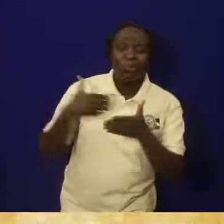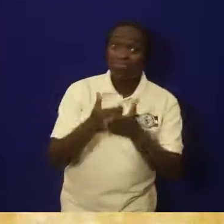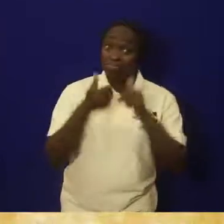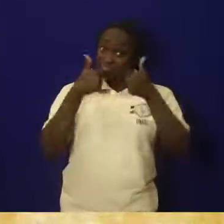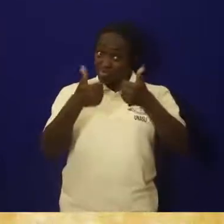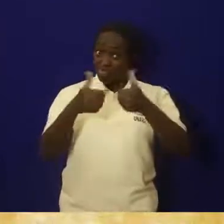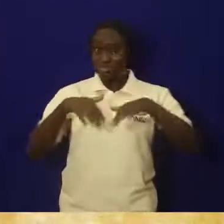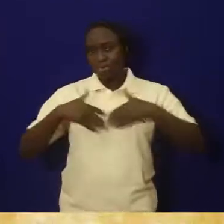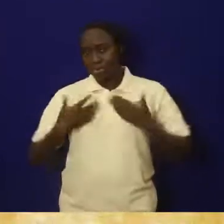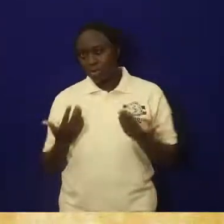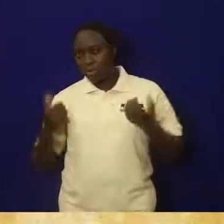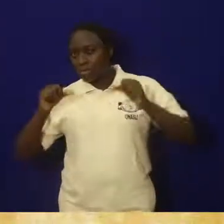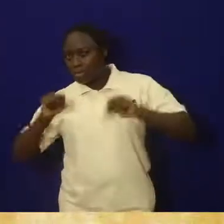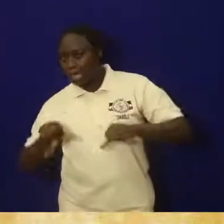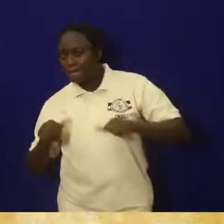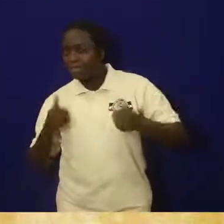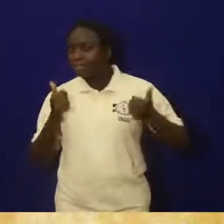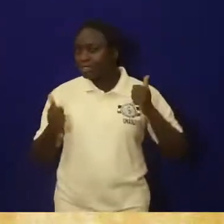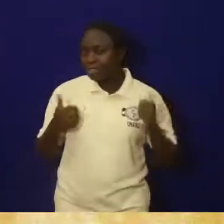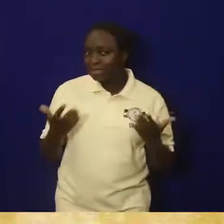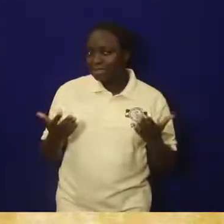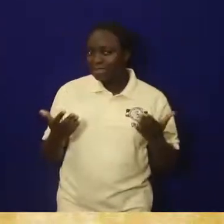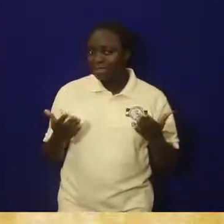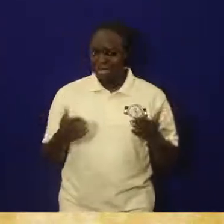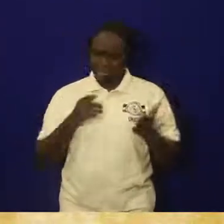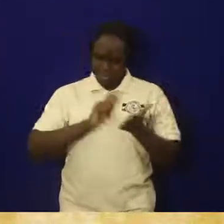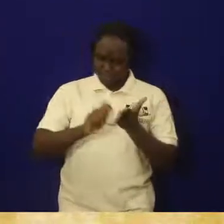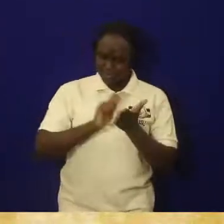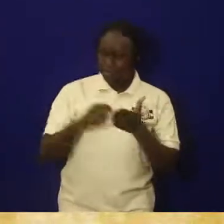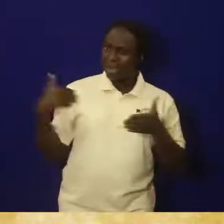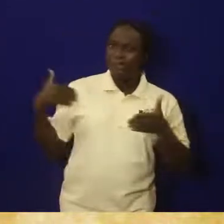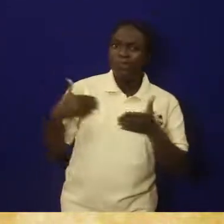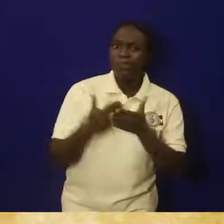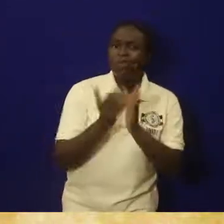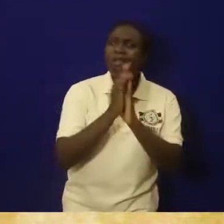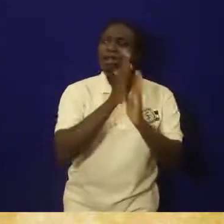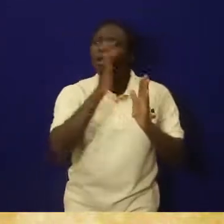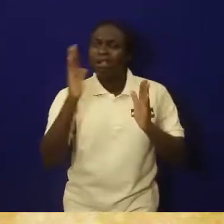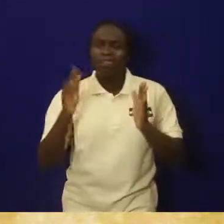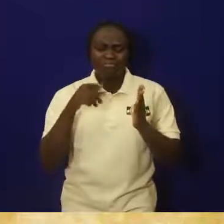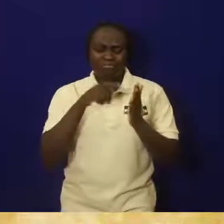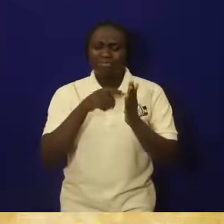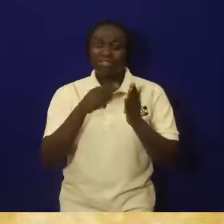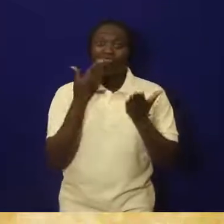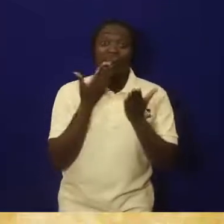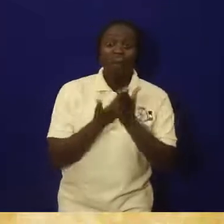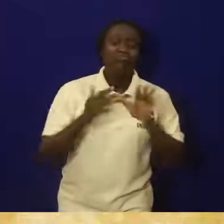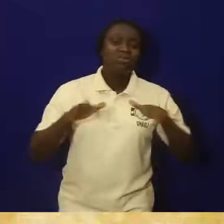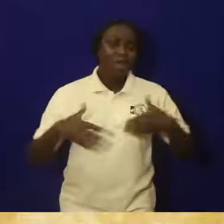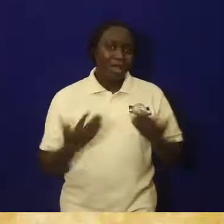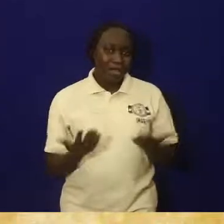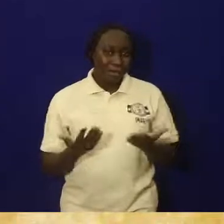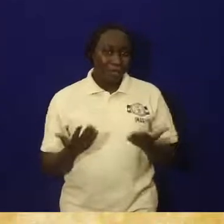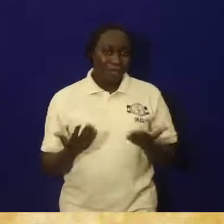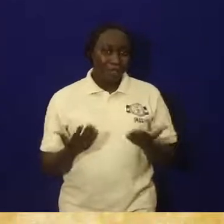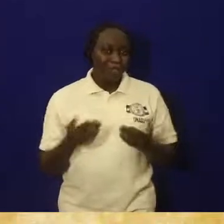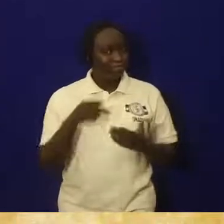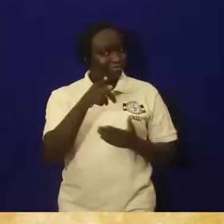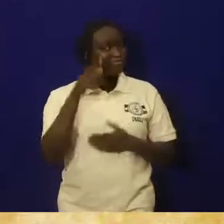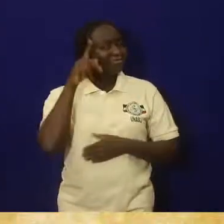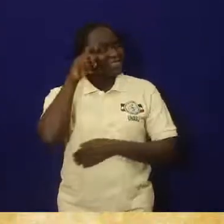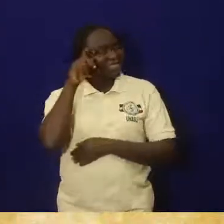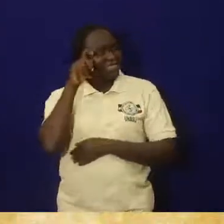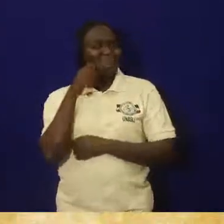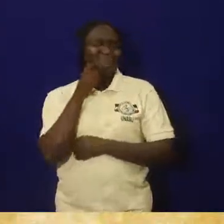What are the advantages of having written records? Can you think about the advantages of